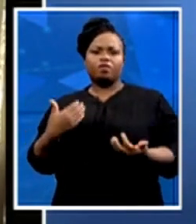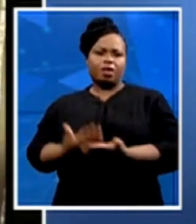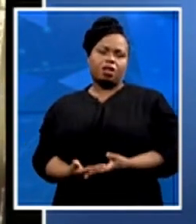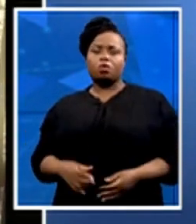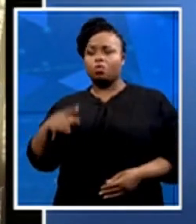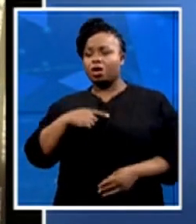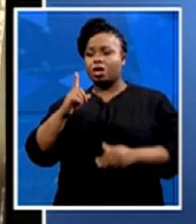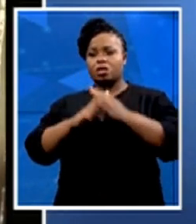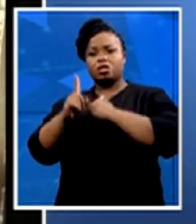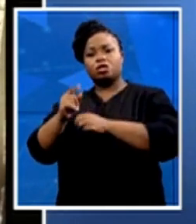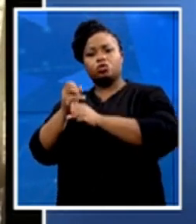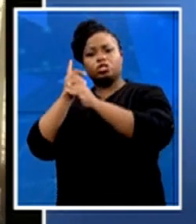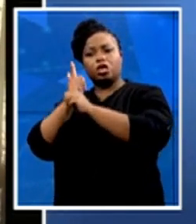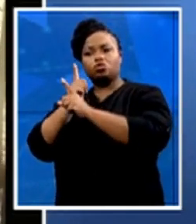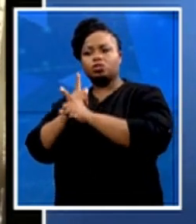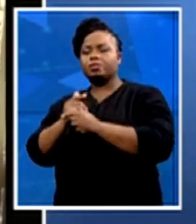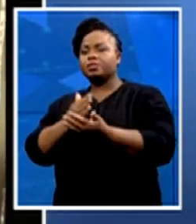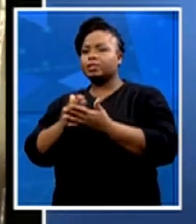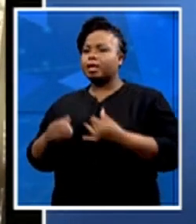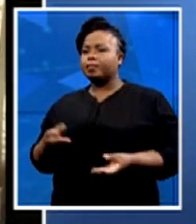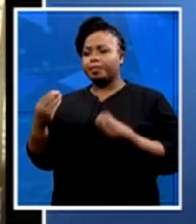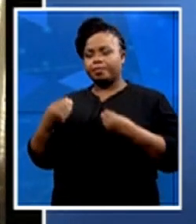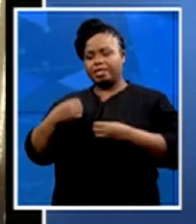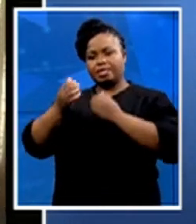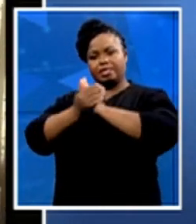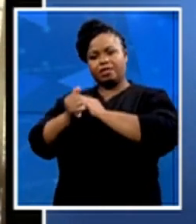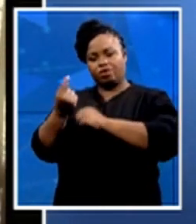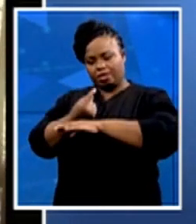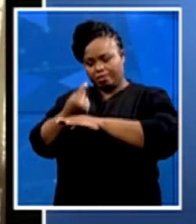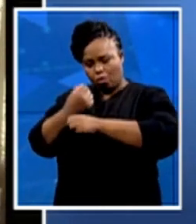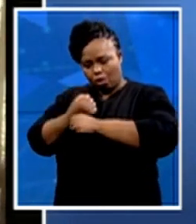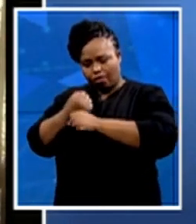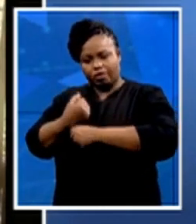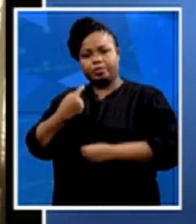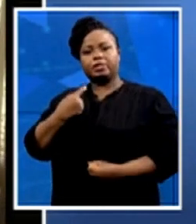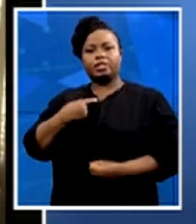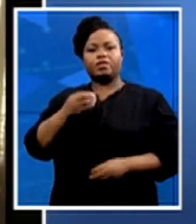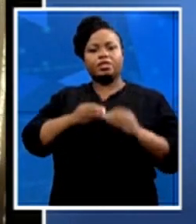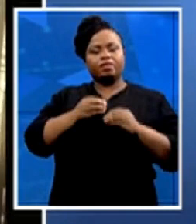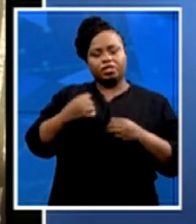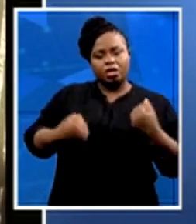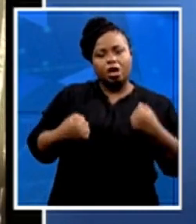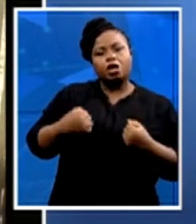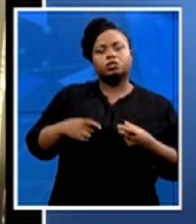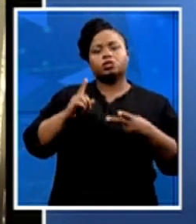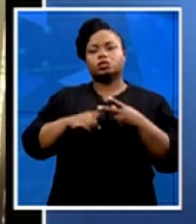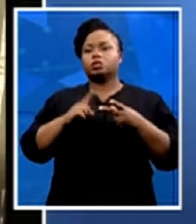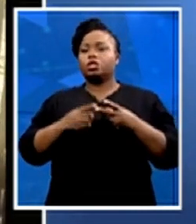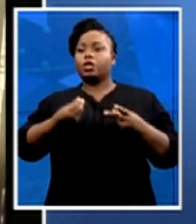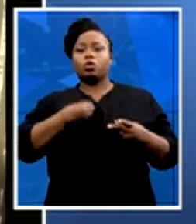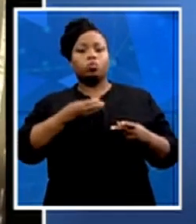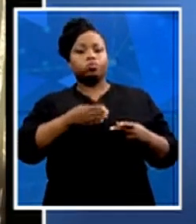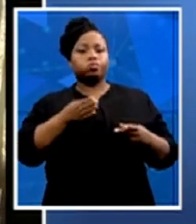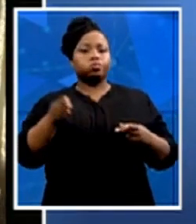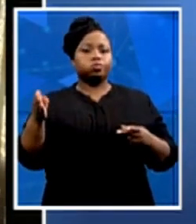for themselves, by themselves. You will find young people fixing cars. You will find young people, you know, laying bricks. will find young people